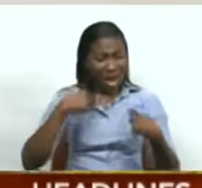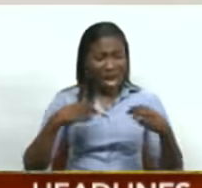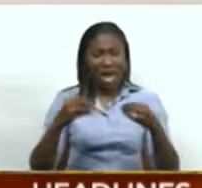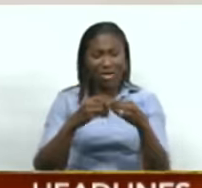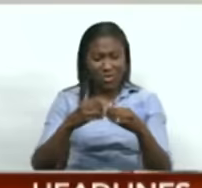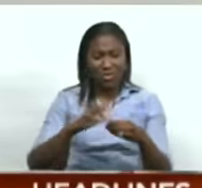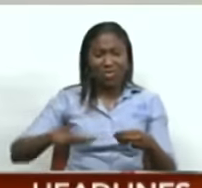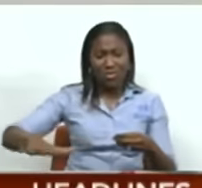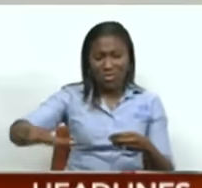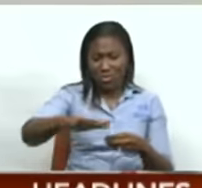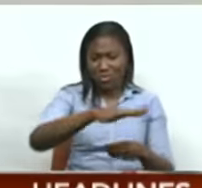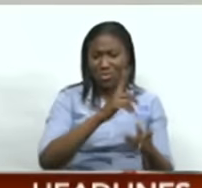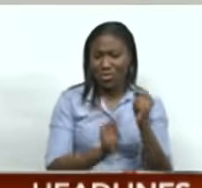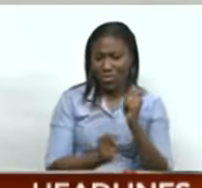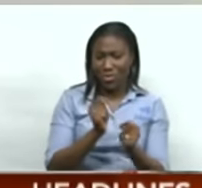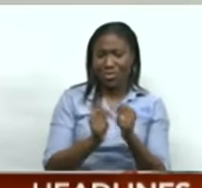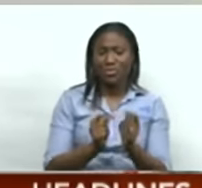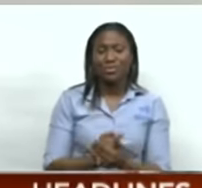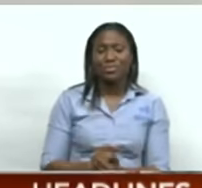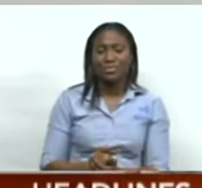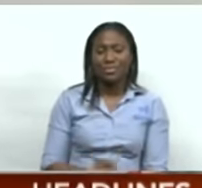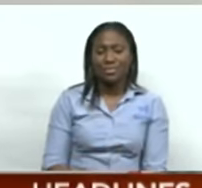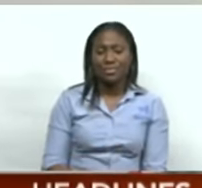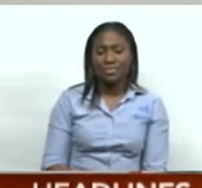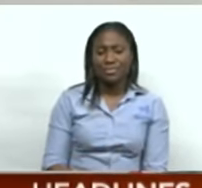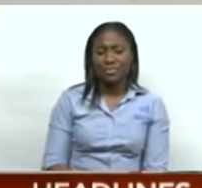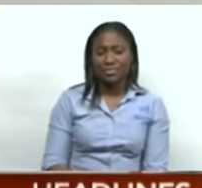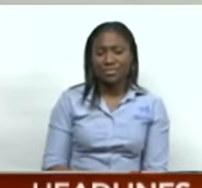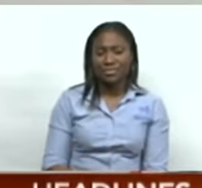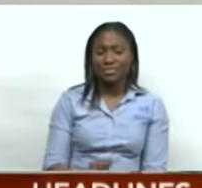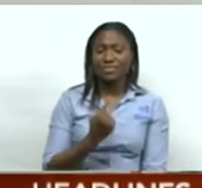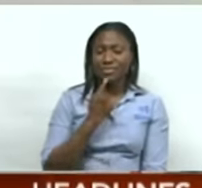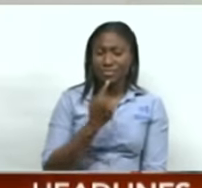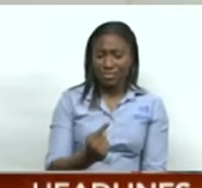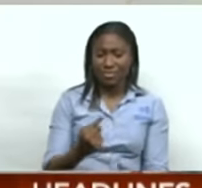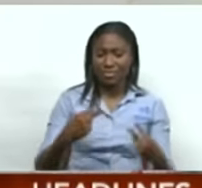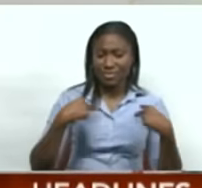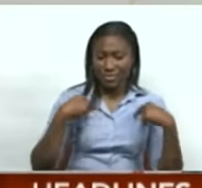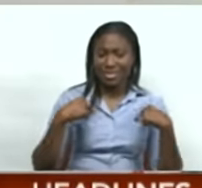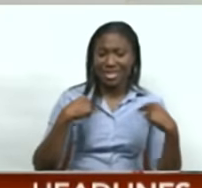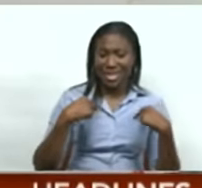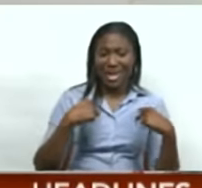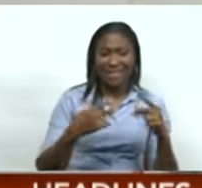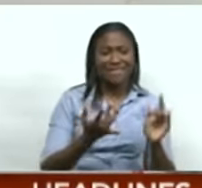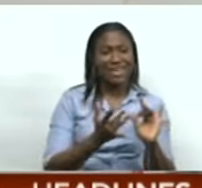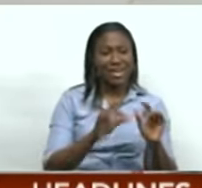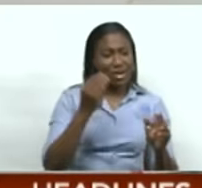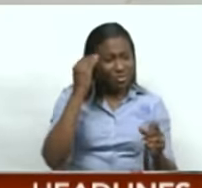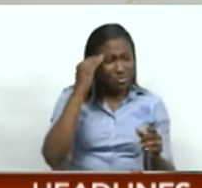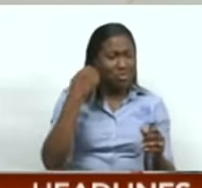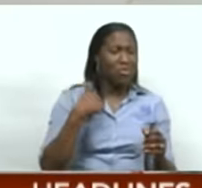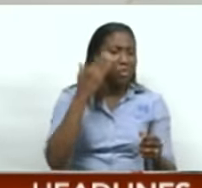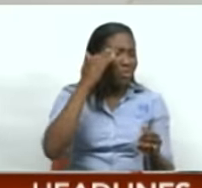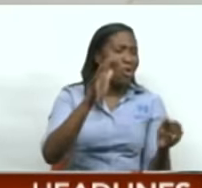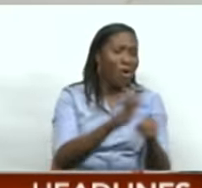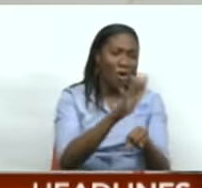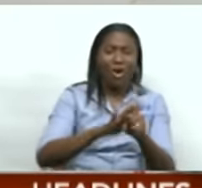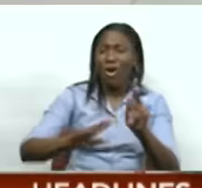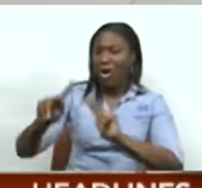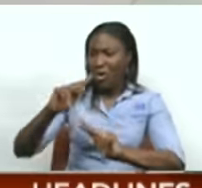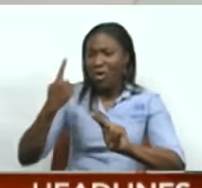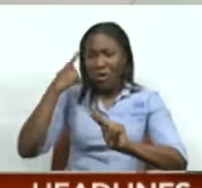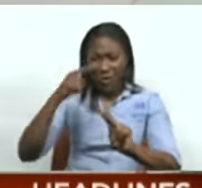region. We have the network to do it, and so going forward,